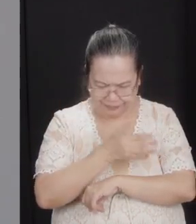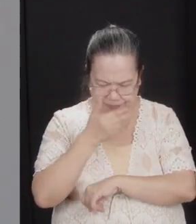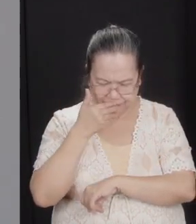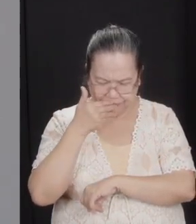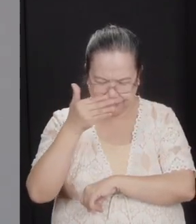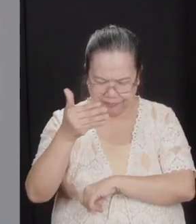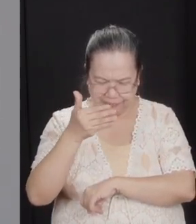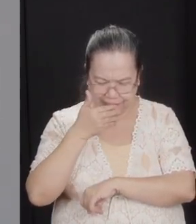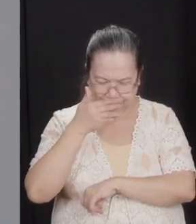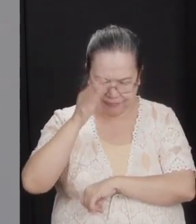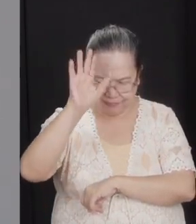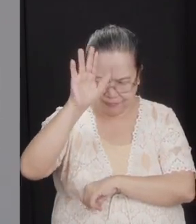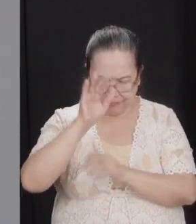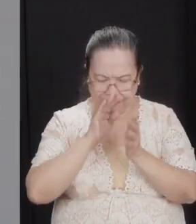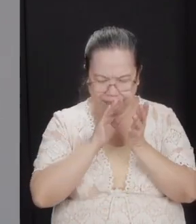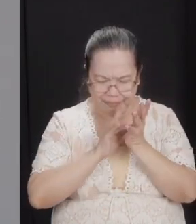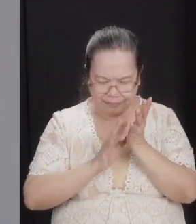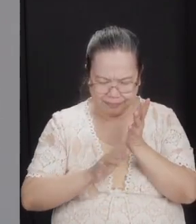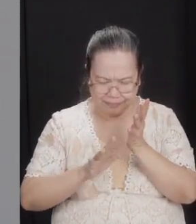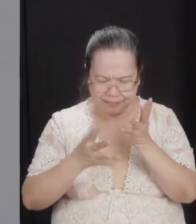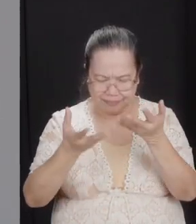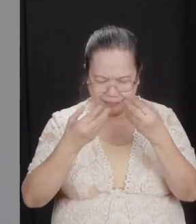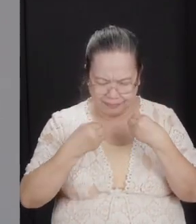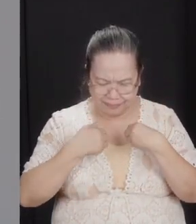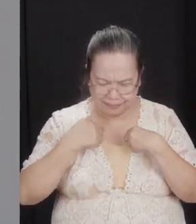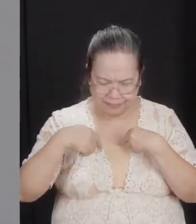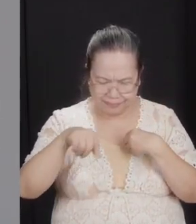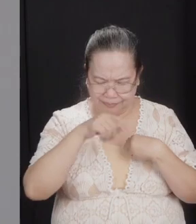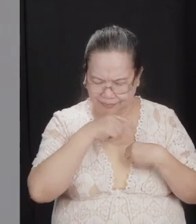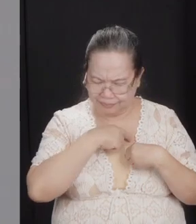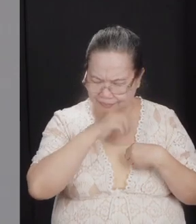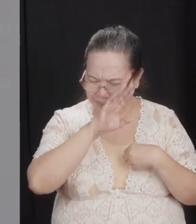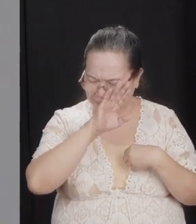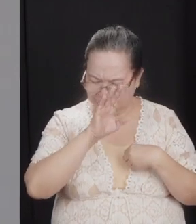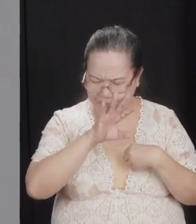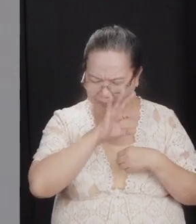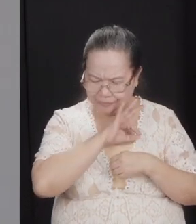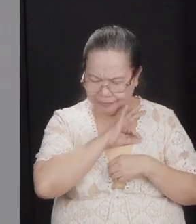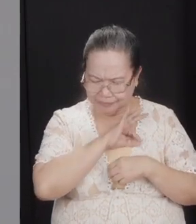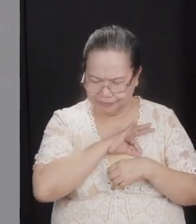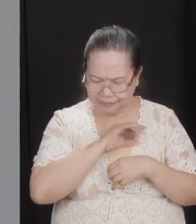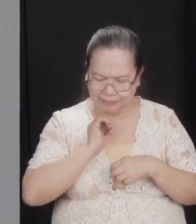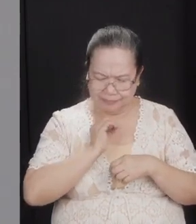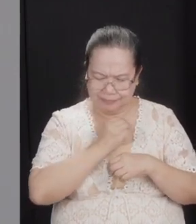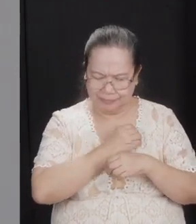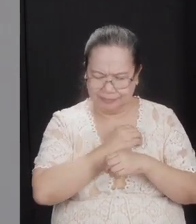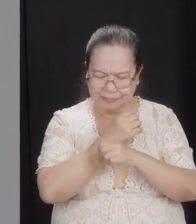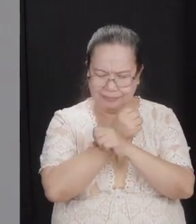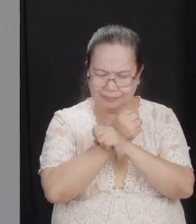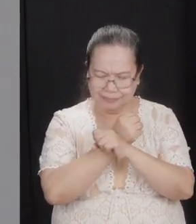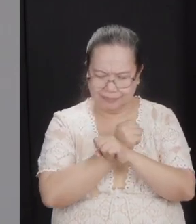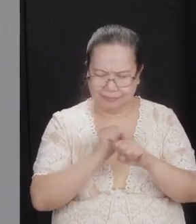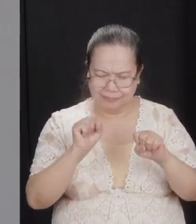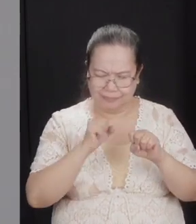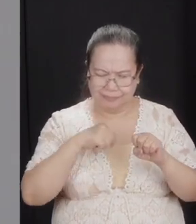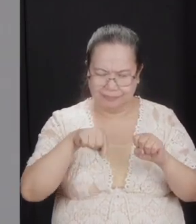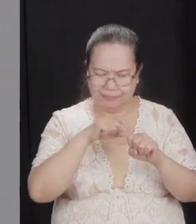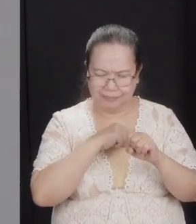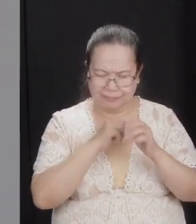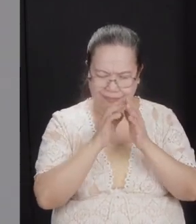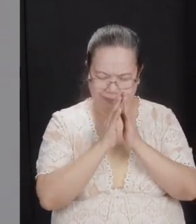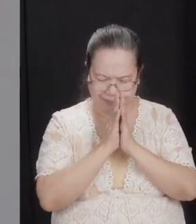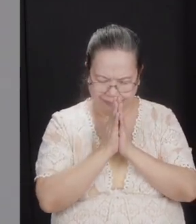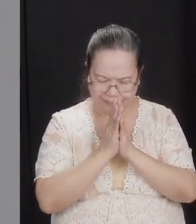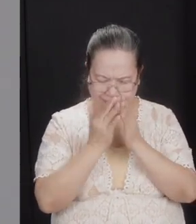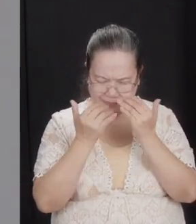you that it is your blood that gave us what we could never earn, our salvation. And we pray now,